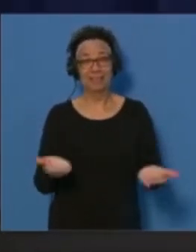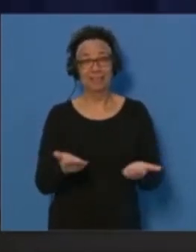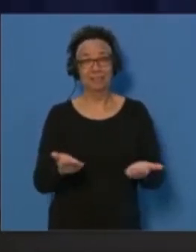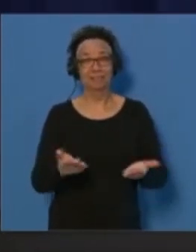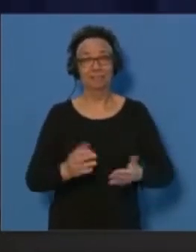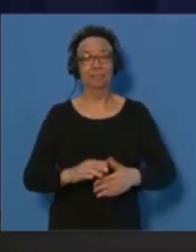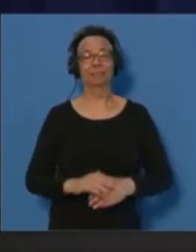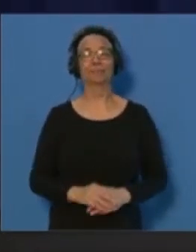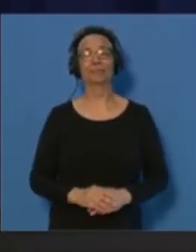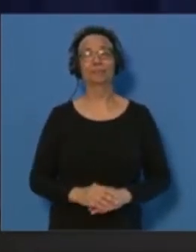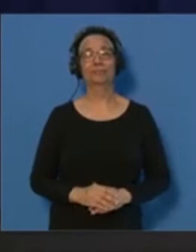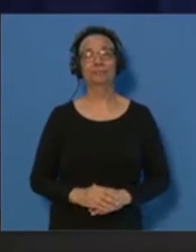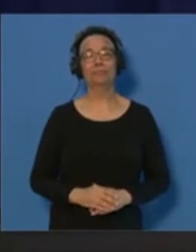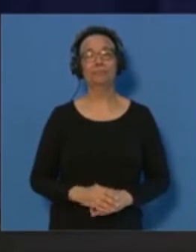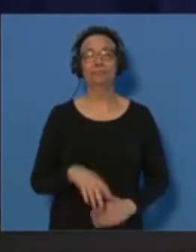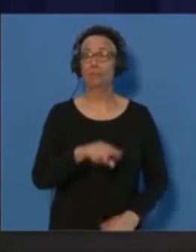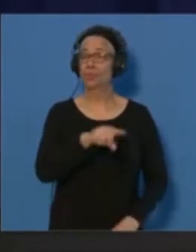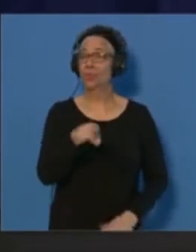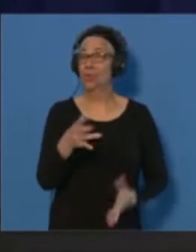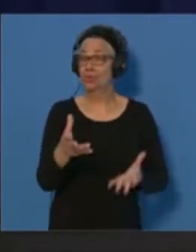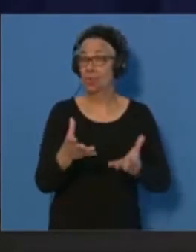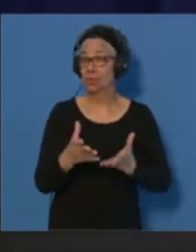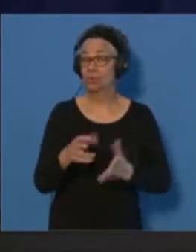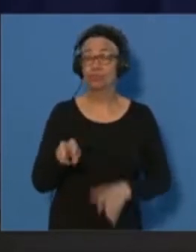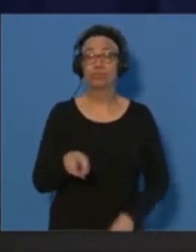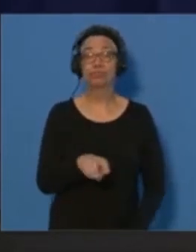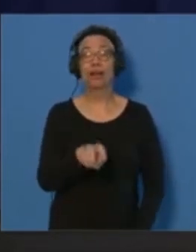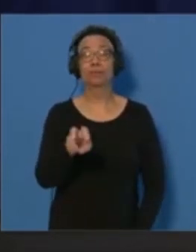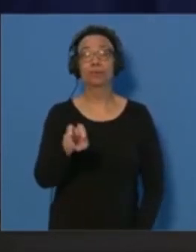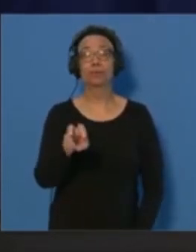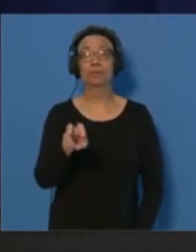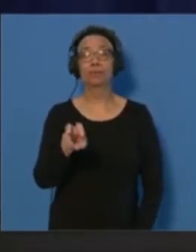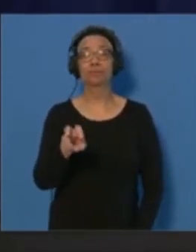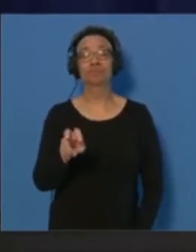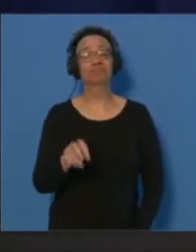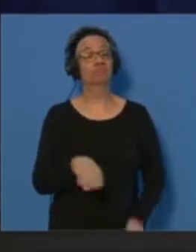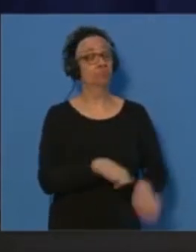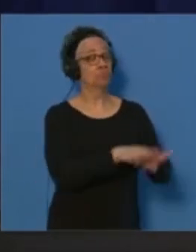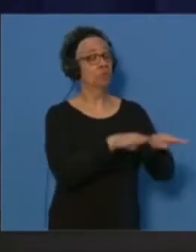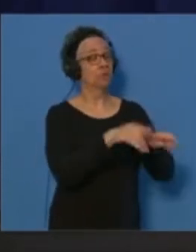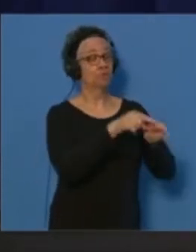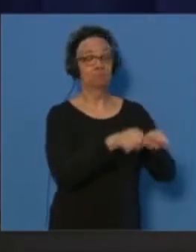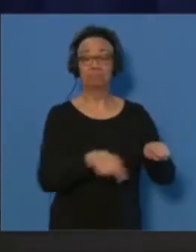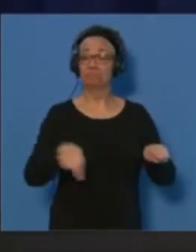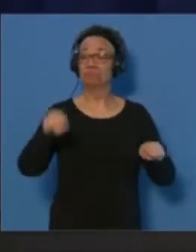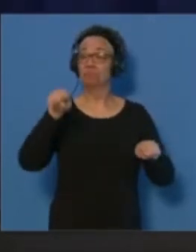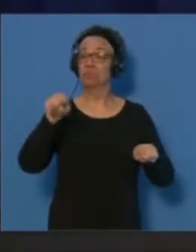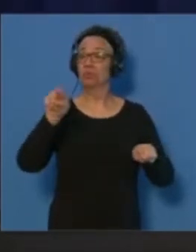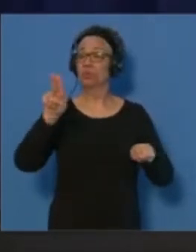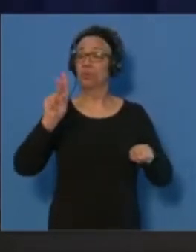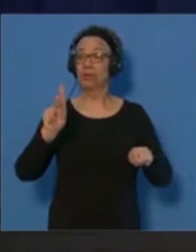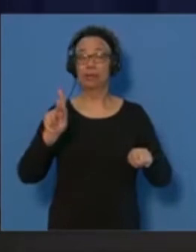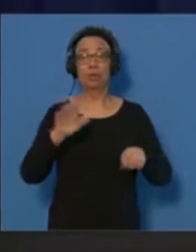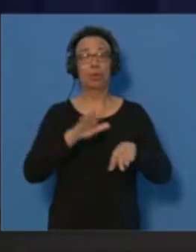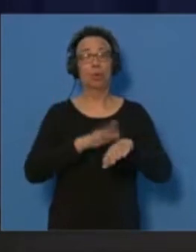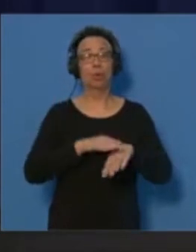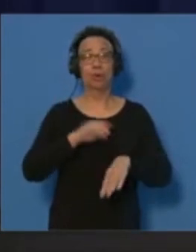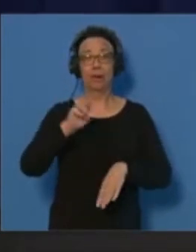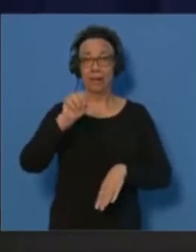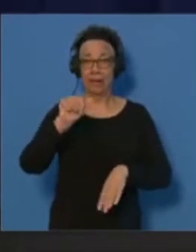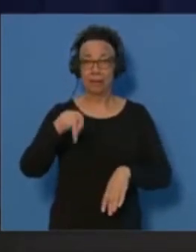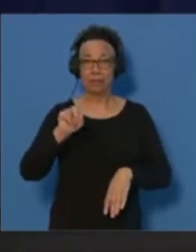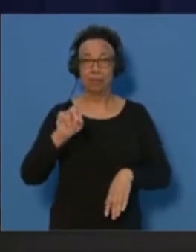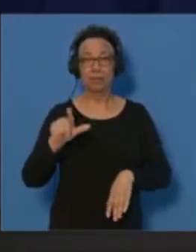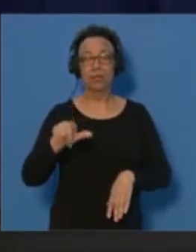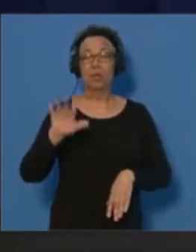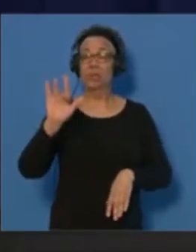Those wishing to travel from Bermuda to the UK on 25th April should